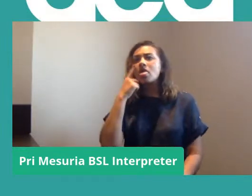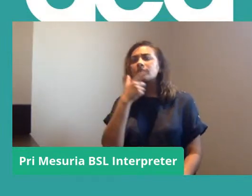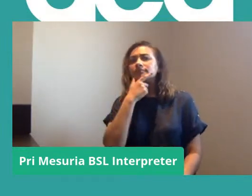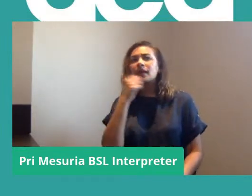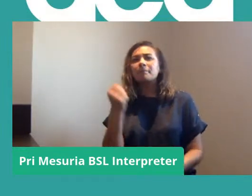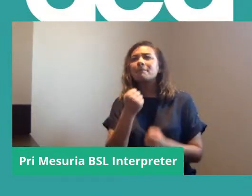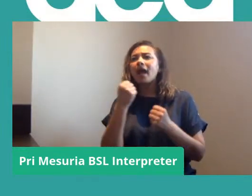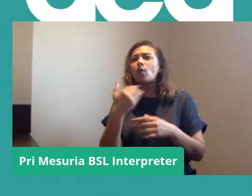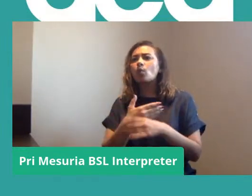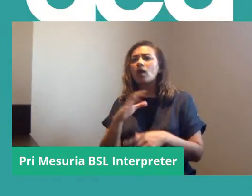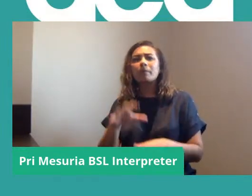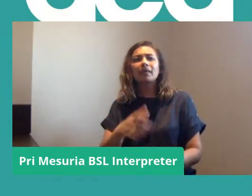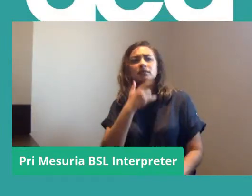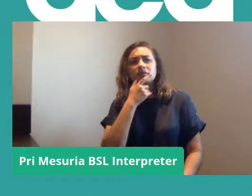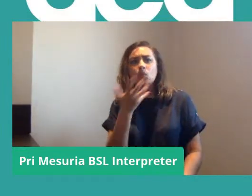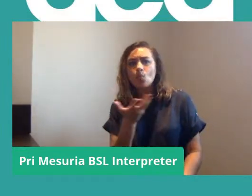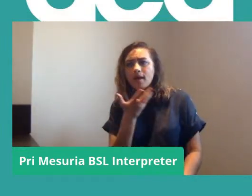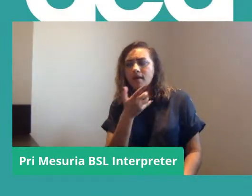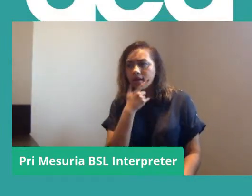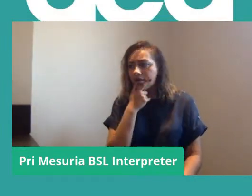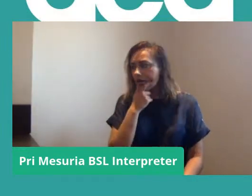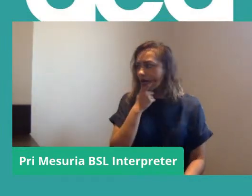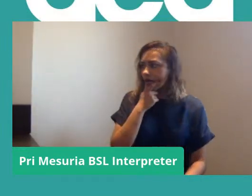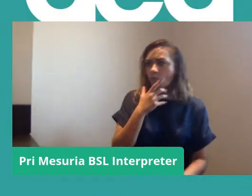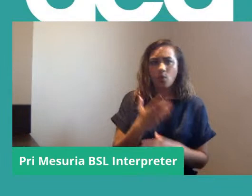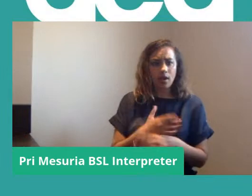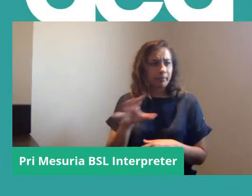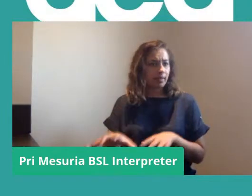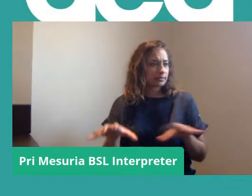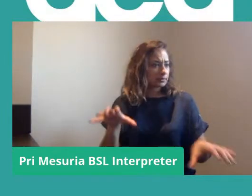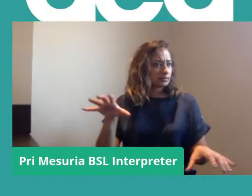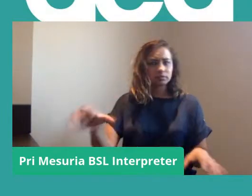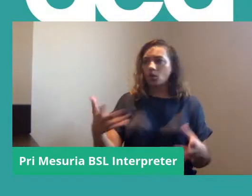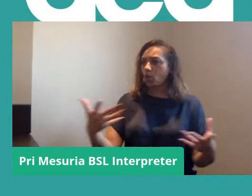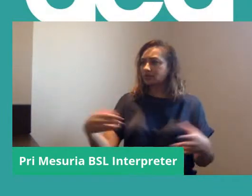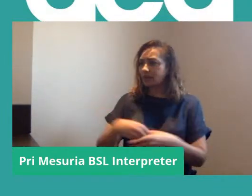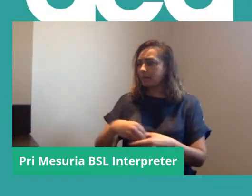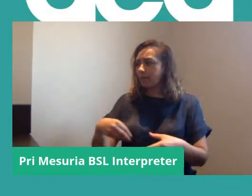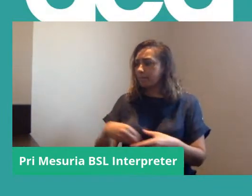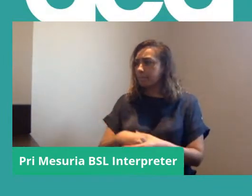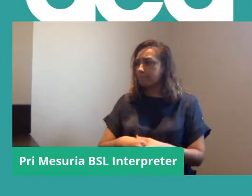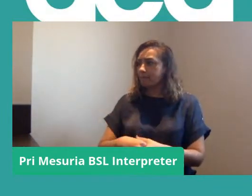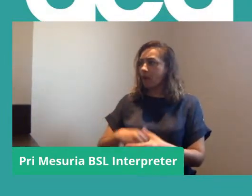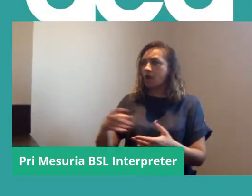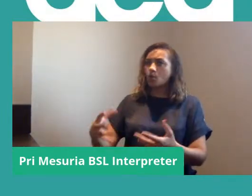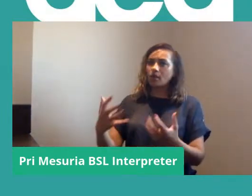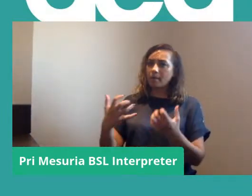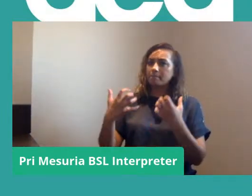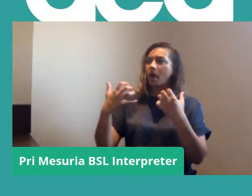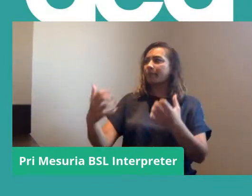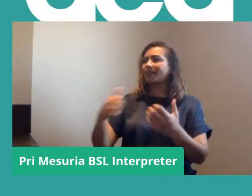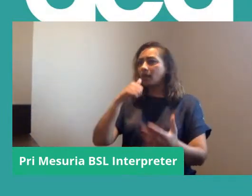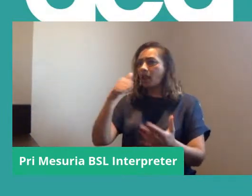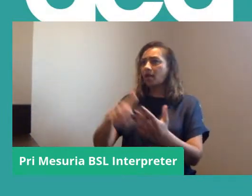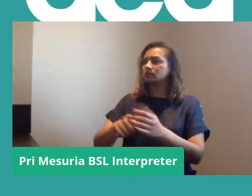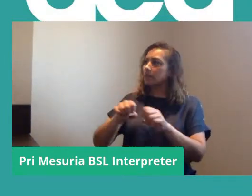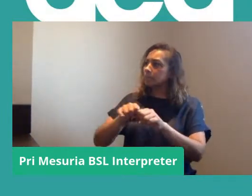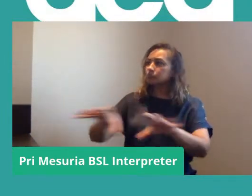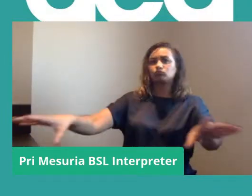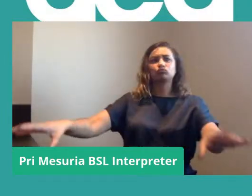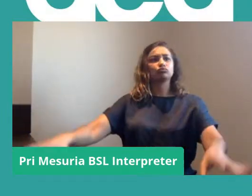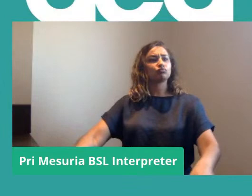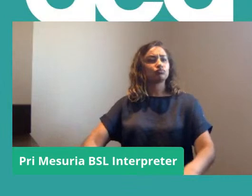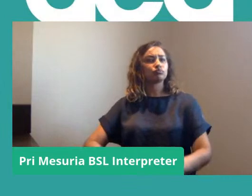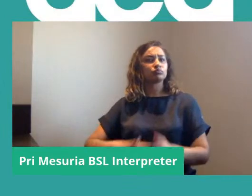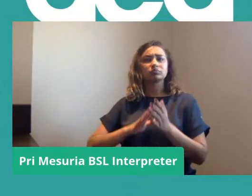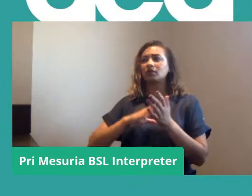power in the workplace, i.e. where there were workplaces where significant numbers of members were putting their name to public collective letters that were being sent